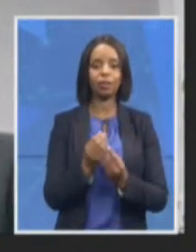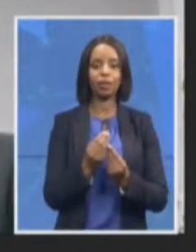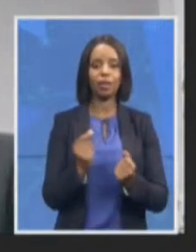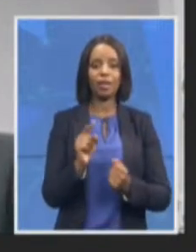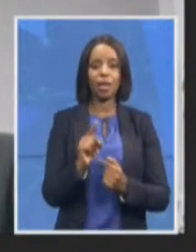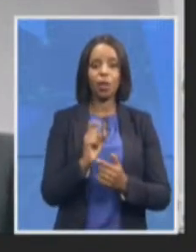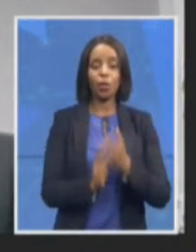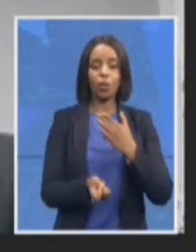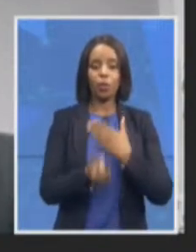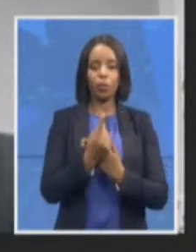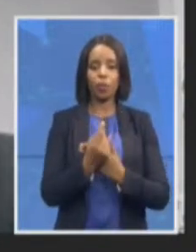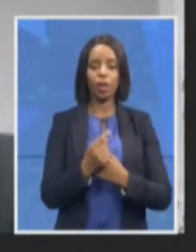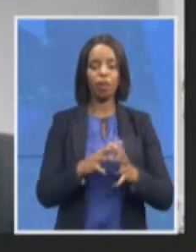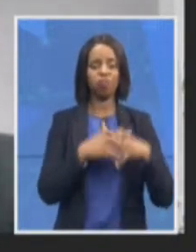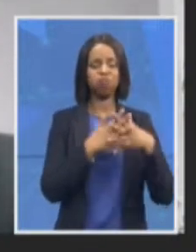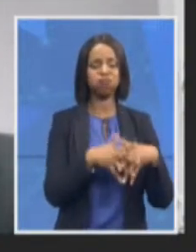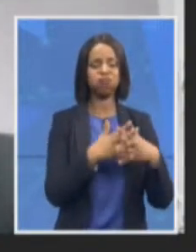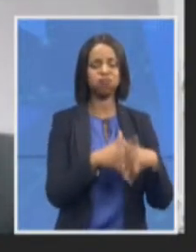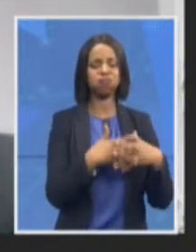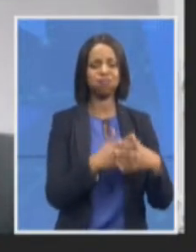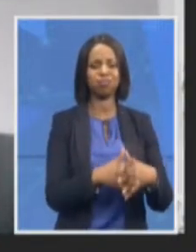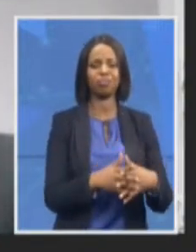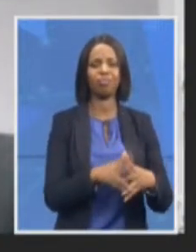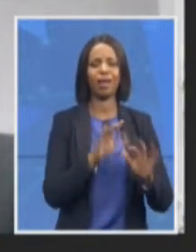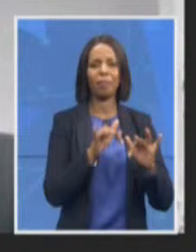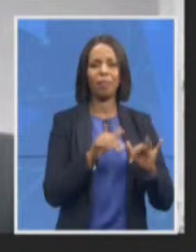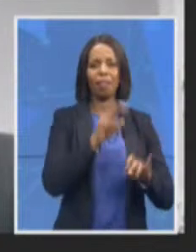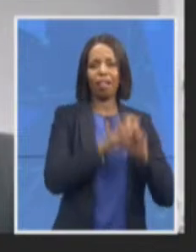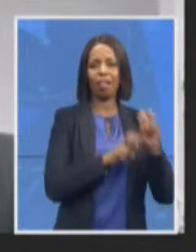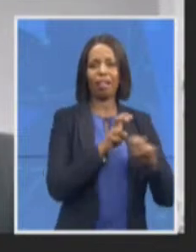has been working very very closely with the DPCI